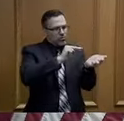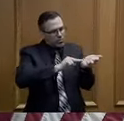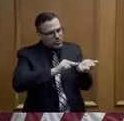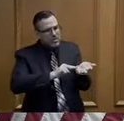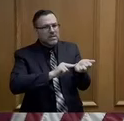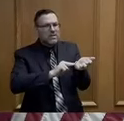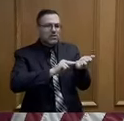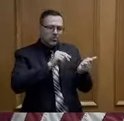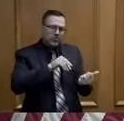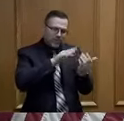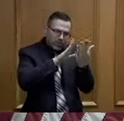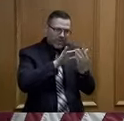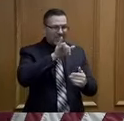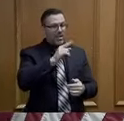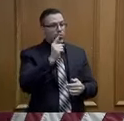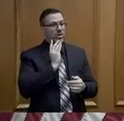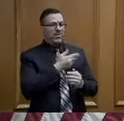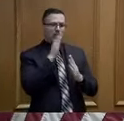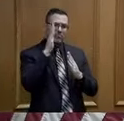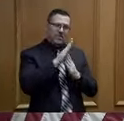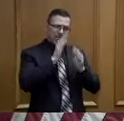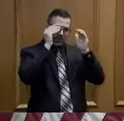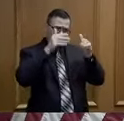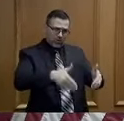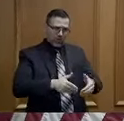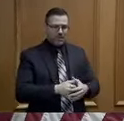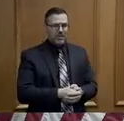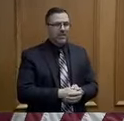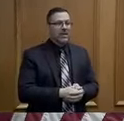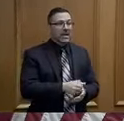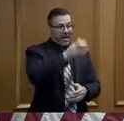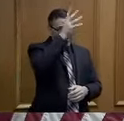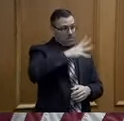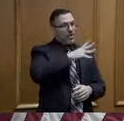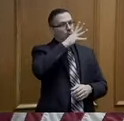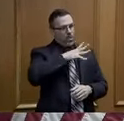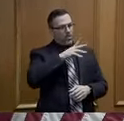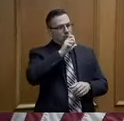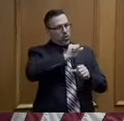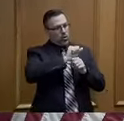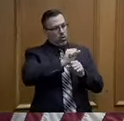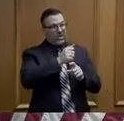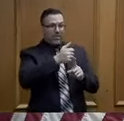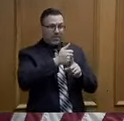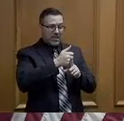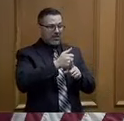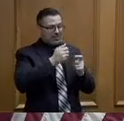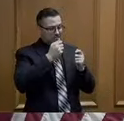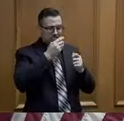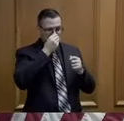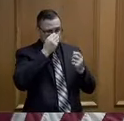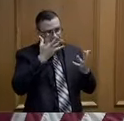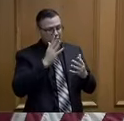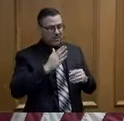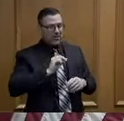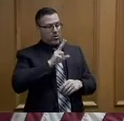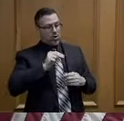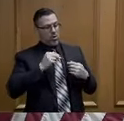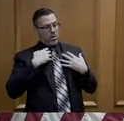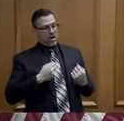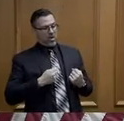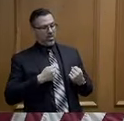a tremendous focus of providers as these men and women put themselves in line to treat those with COVID-19.